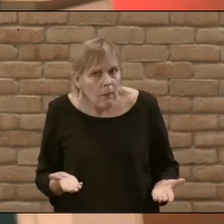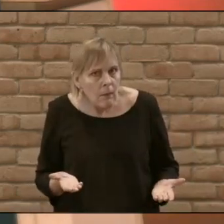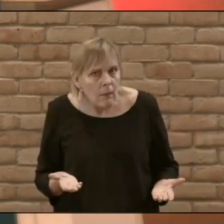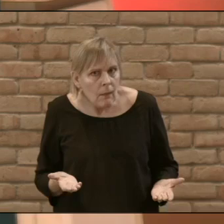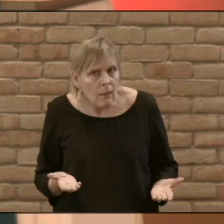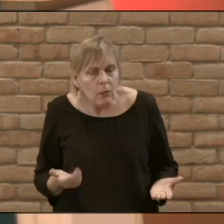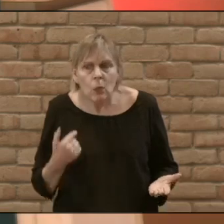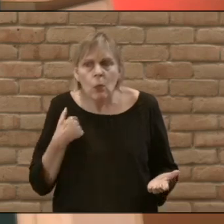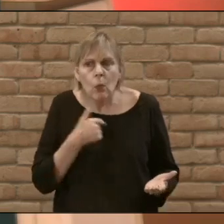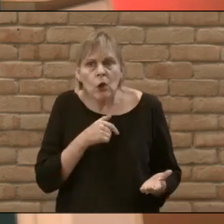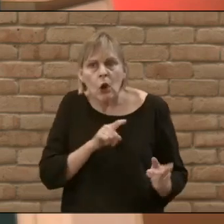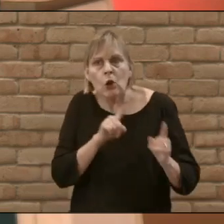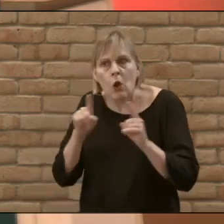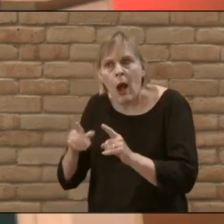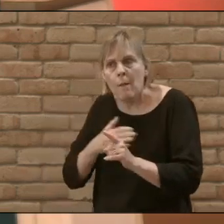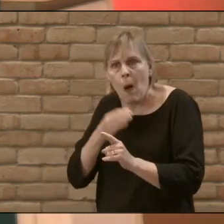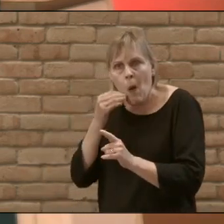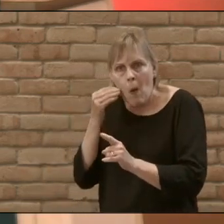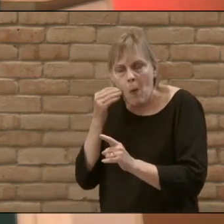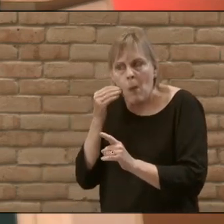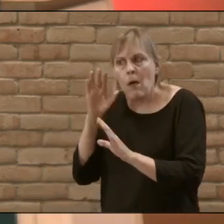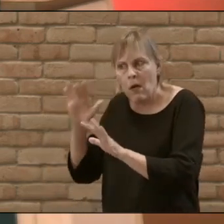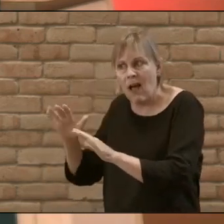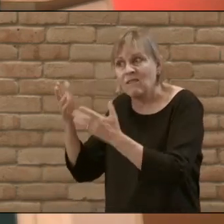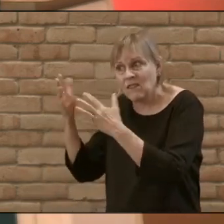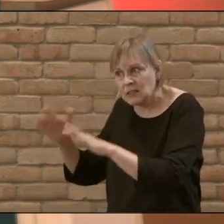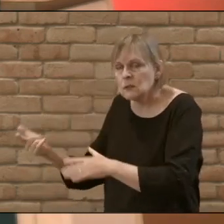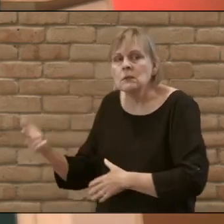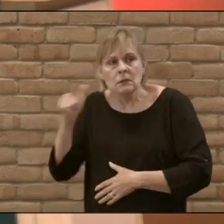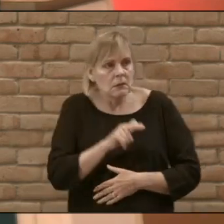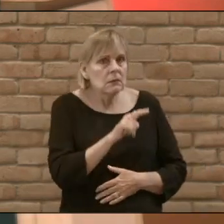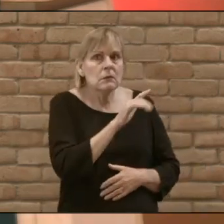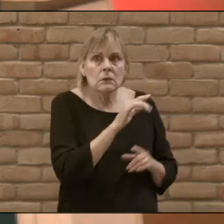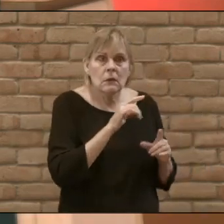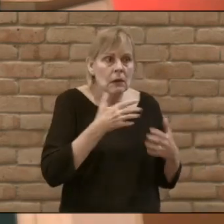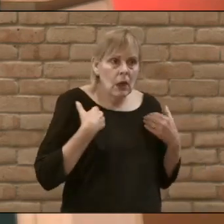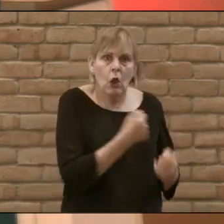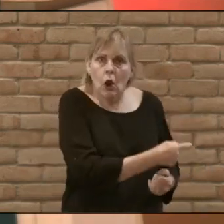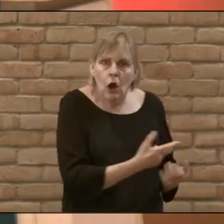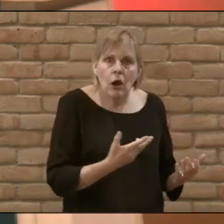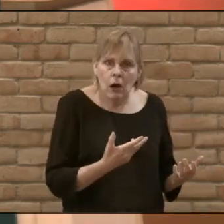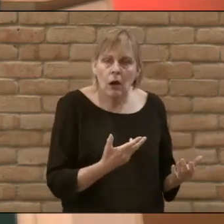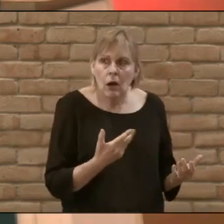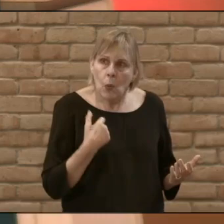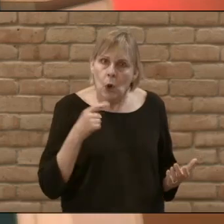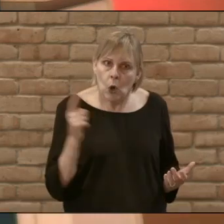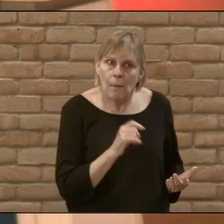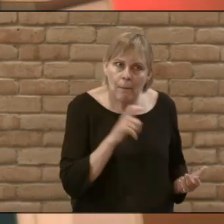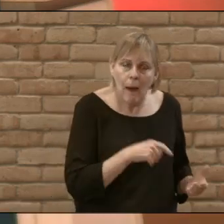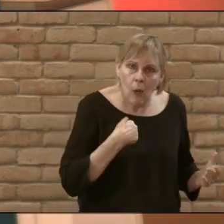we could have healed her after we healed my daughter we could have come back